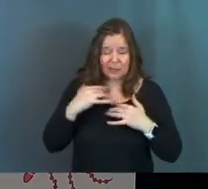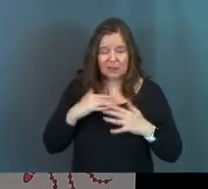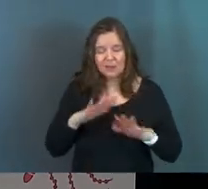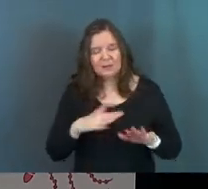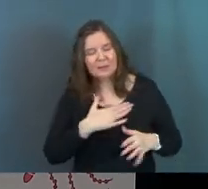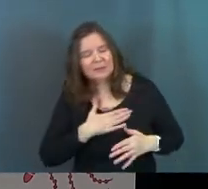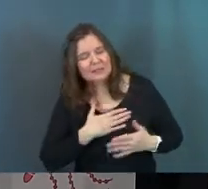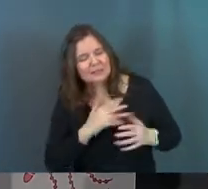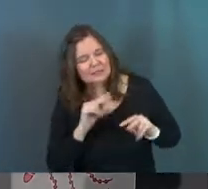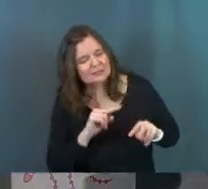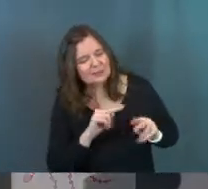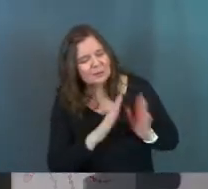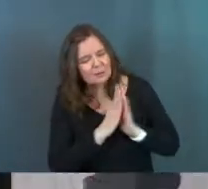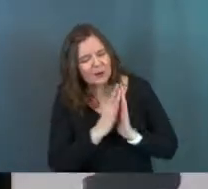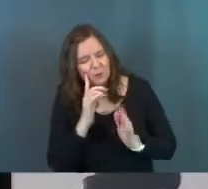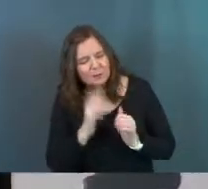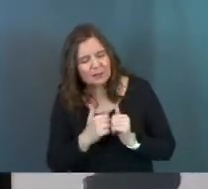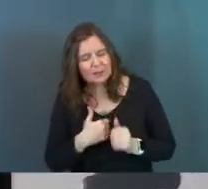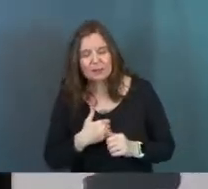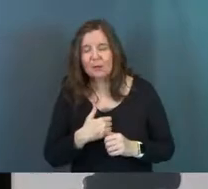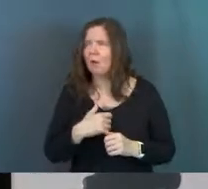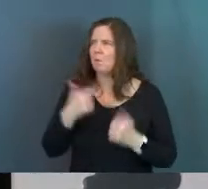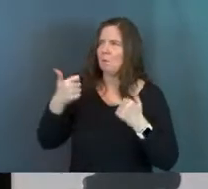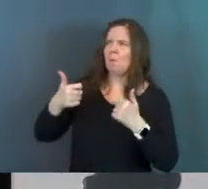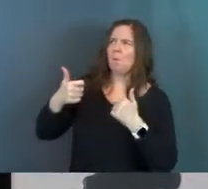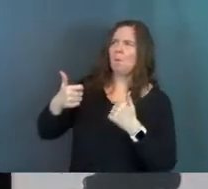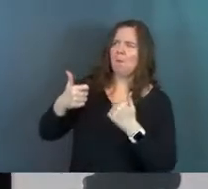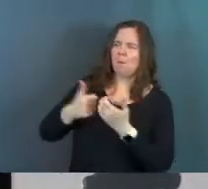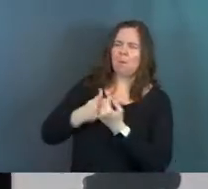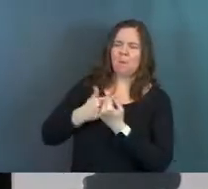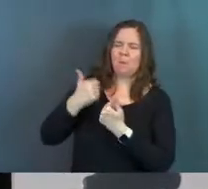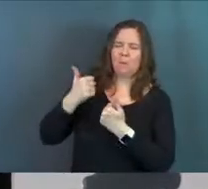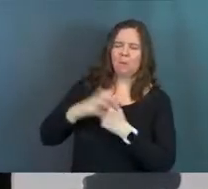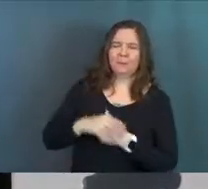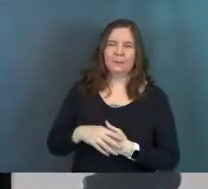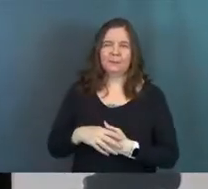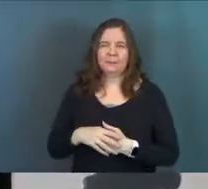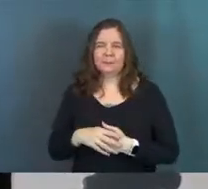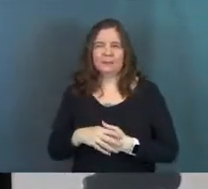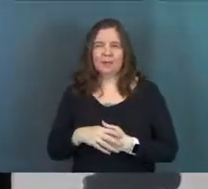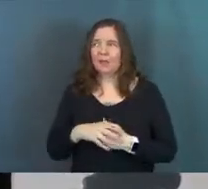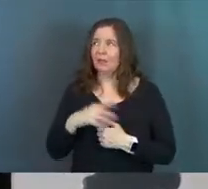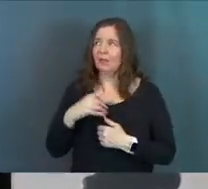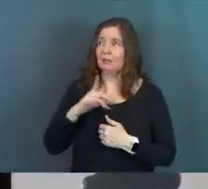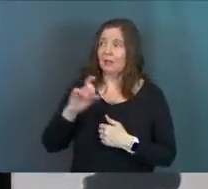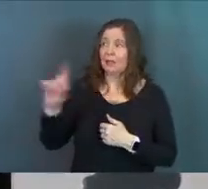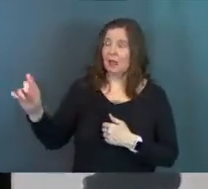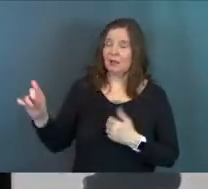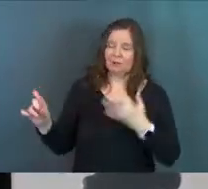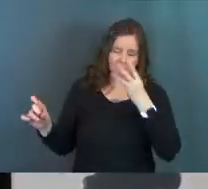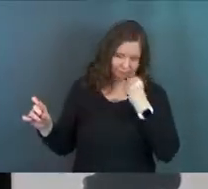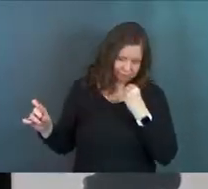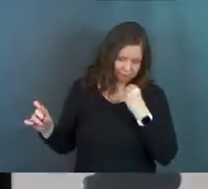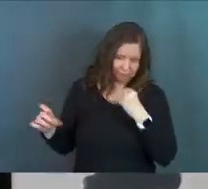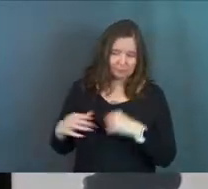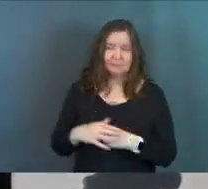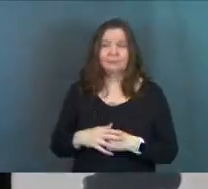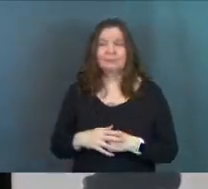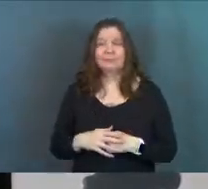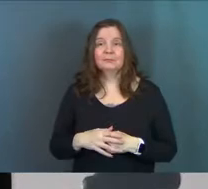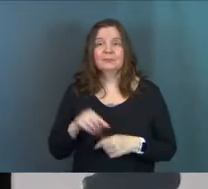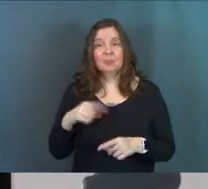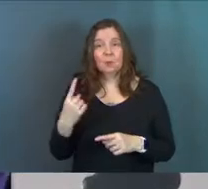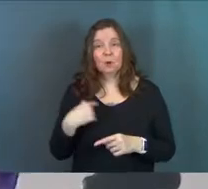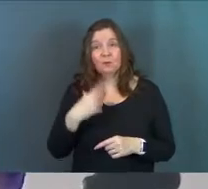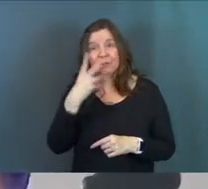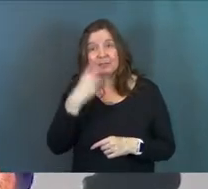out. He's like, please be alert. I'm going to go pray in the garden. And they're like, we got him. You know what mean? They just fall asleep three times. He's one of those disciples of the few that were there.